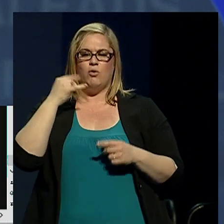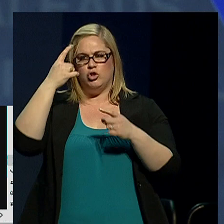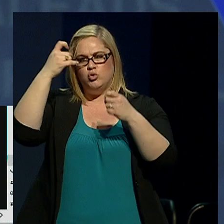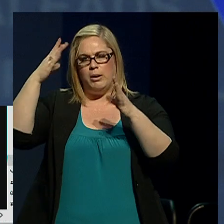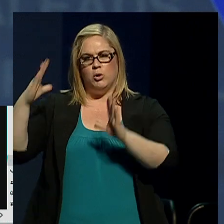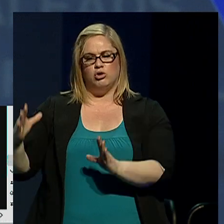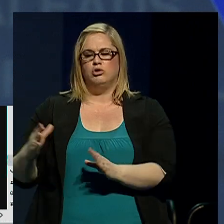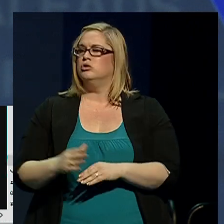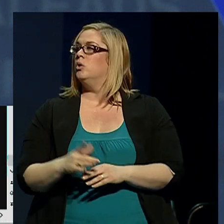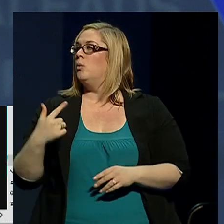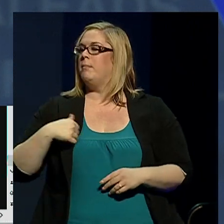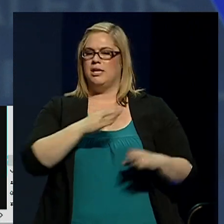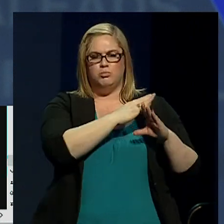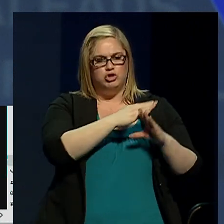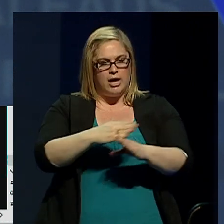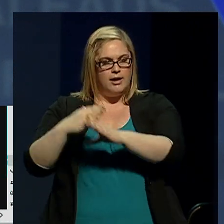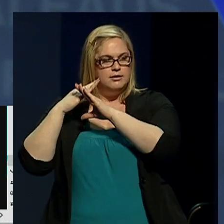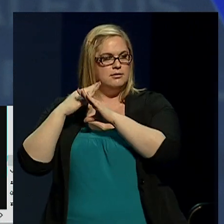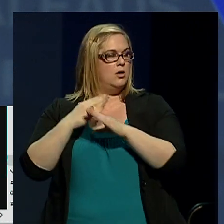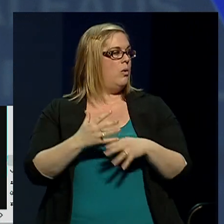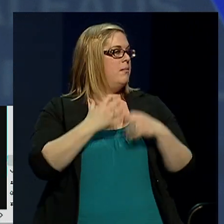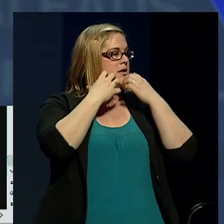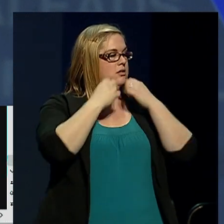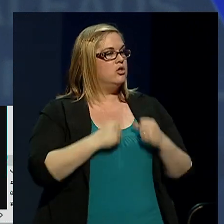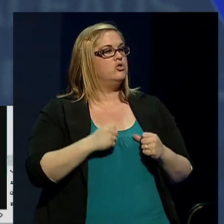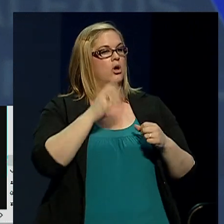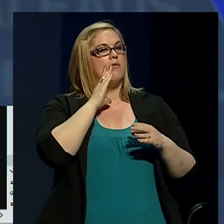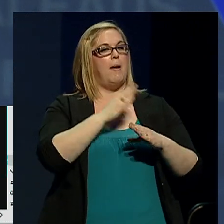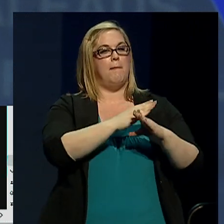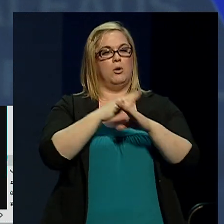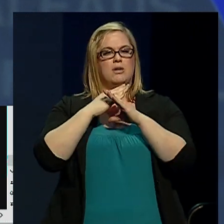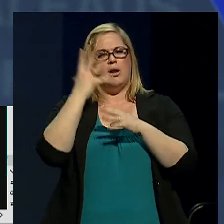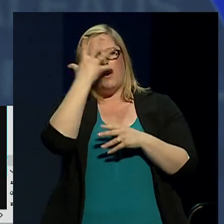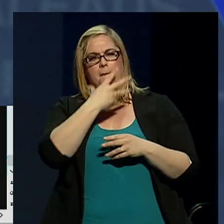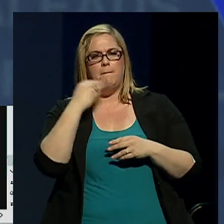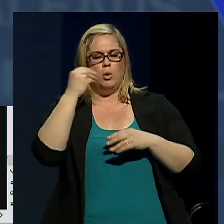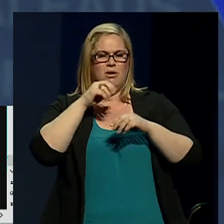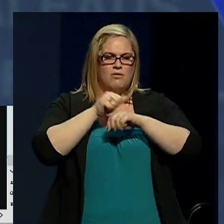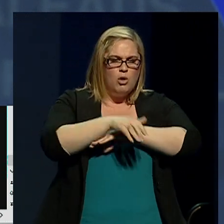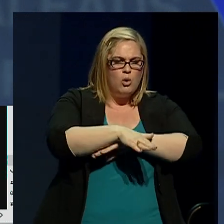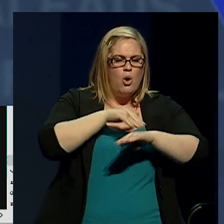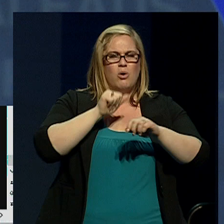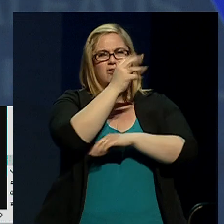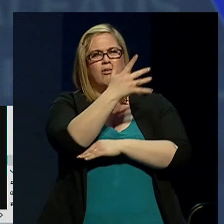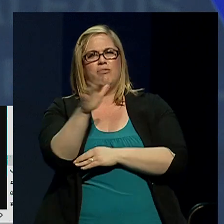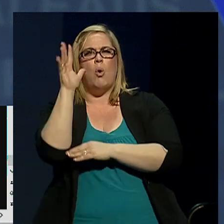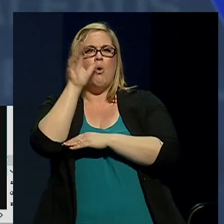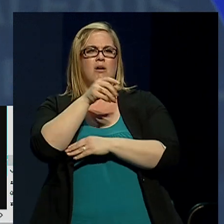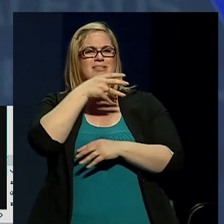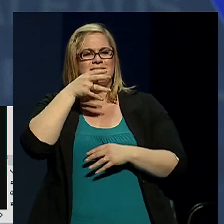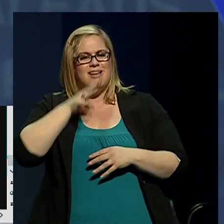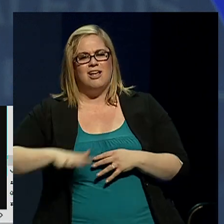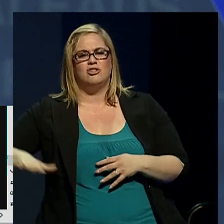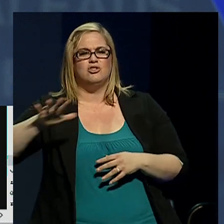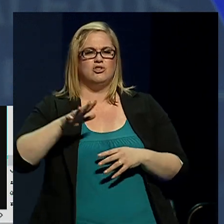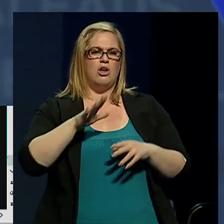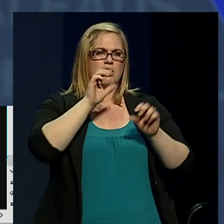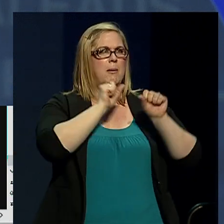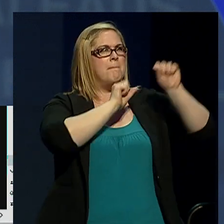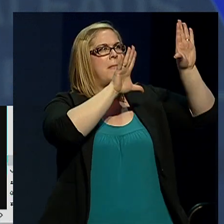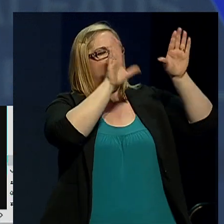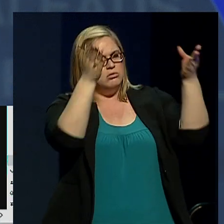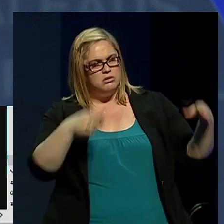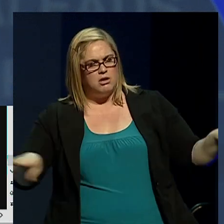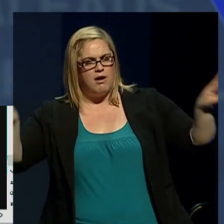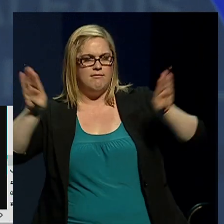We must preserve and protect our beautiful coastlines, forests, deserts, mountains and valleys. We must